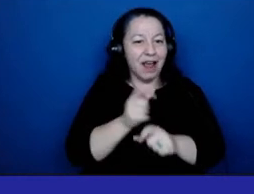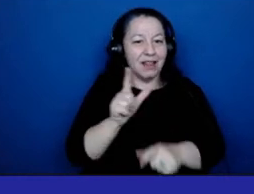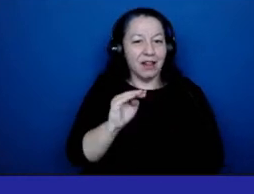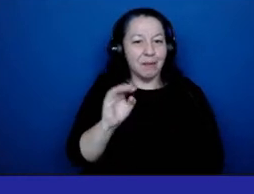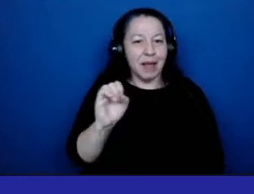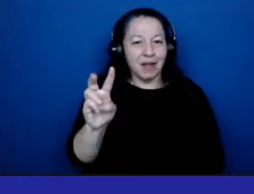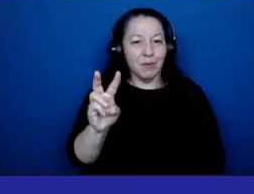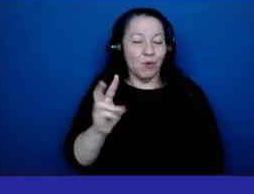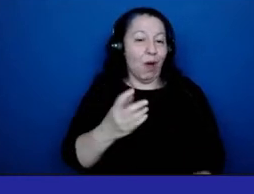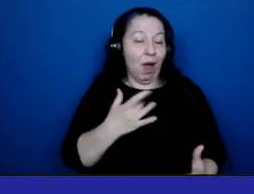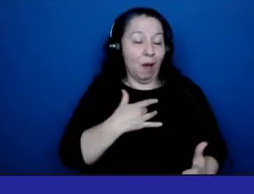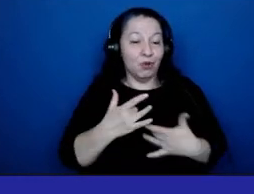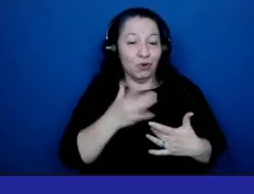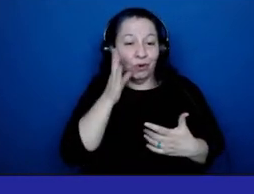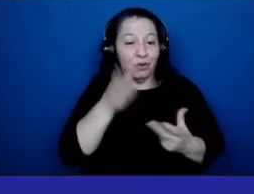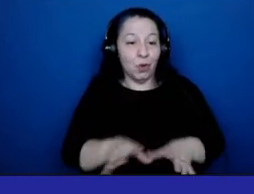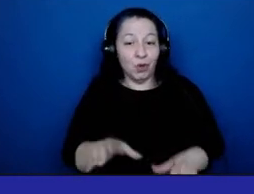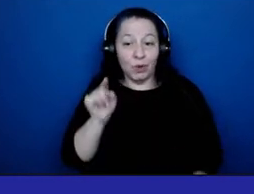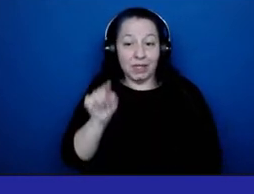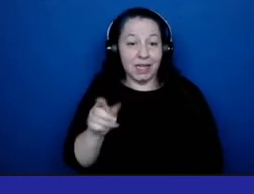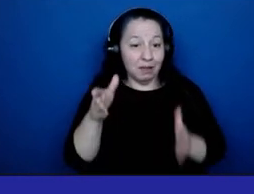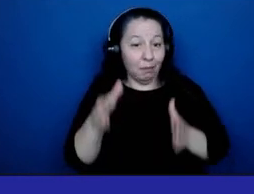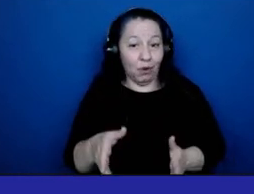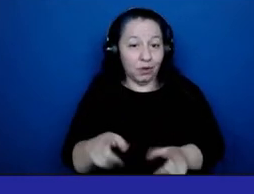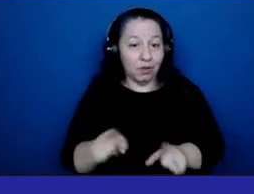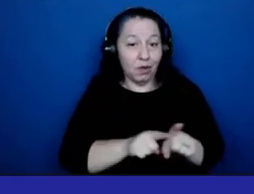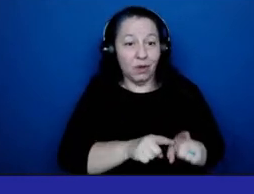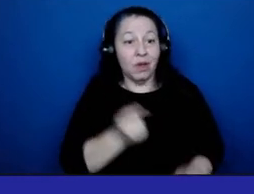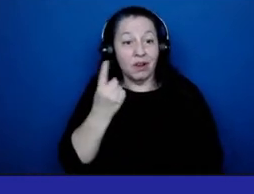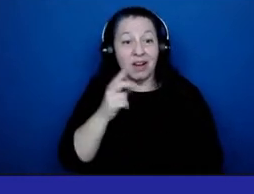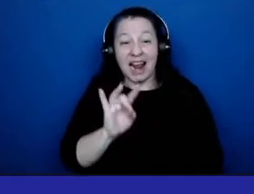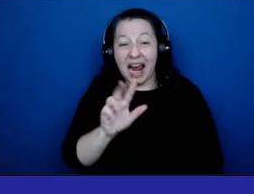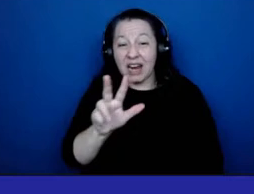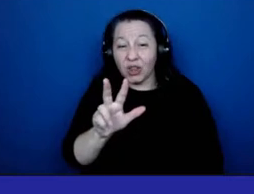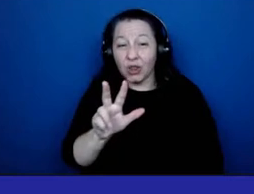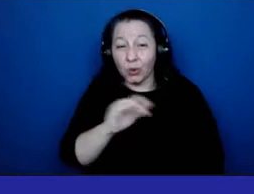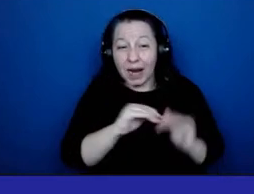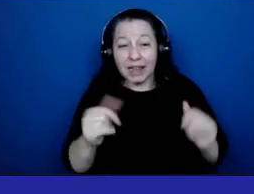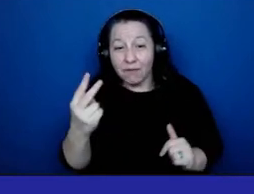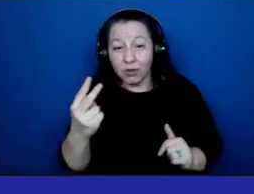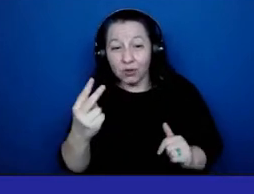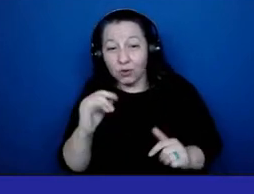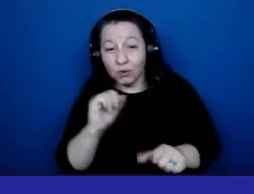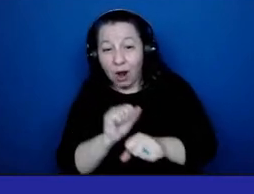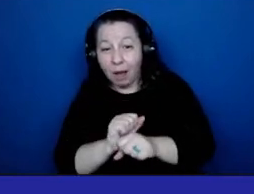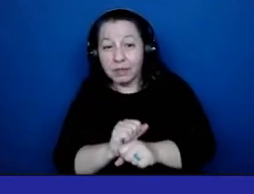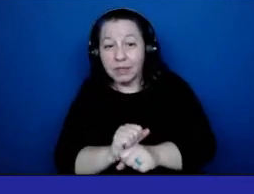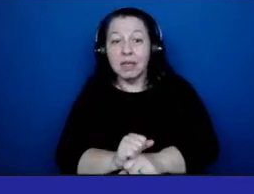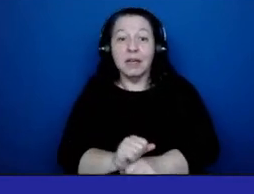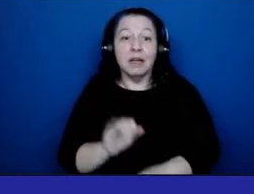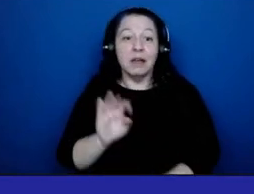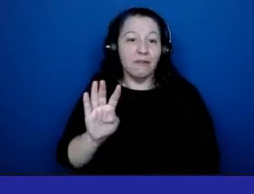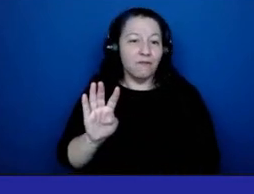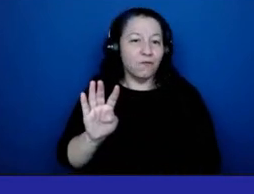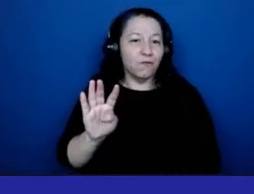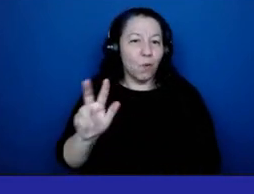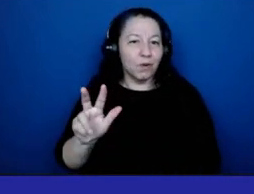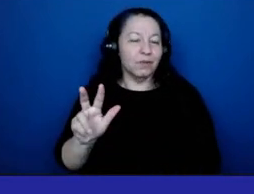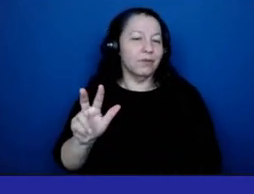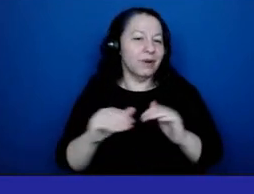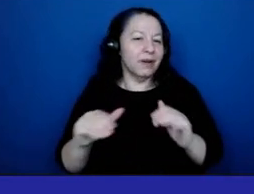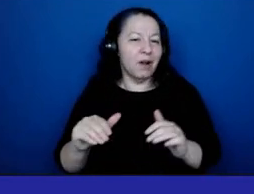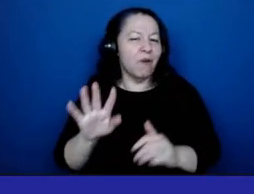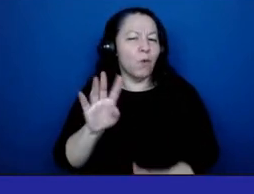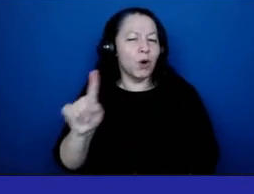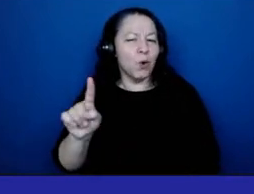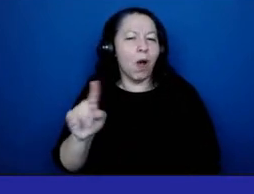our career page for social work job postings, there's 83 level 2 positions and 41 level 3 positions. That's a lot of billable opportunity